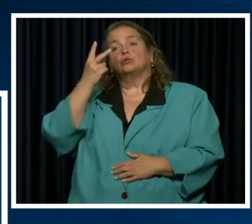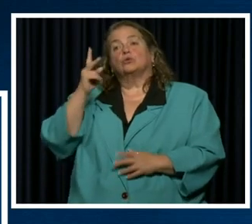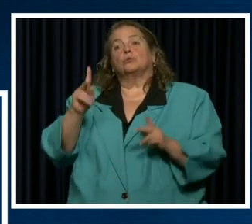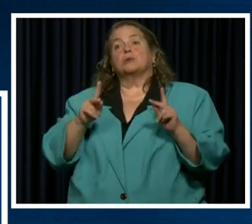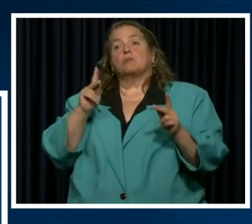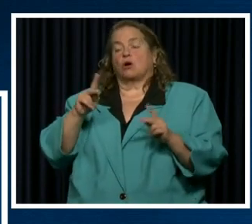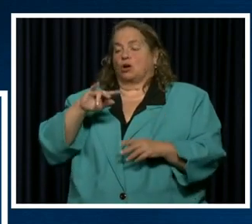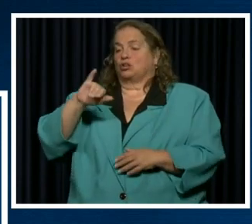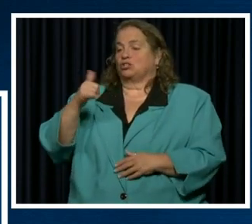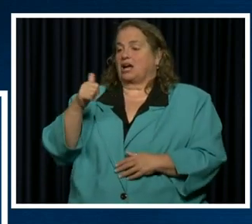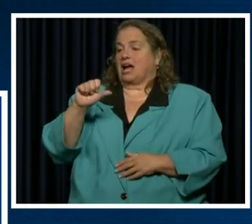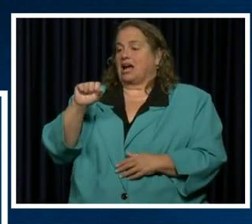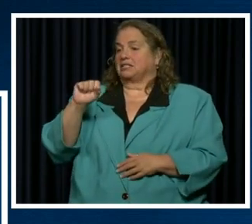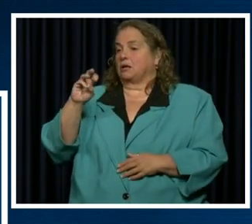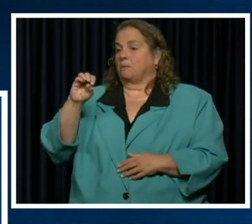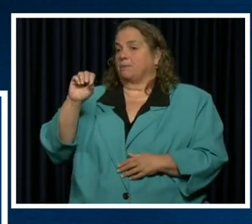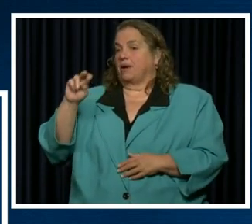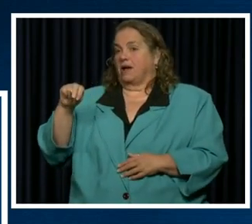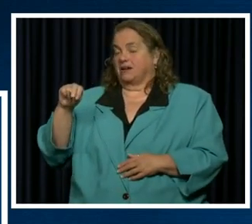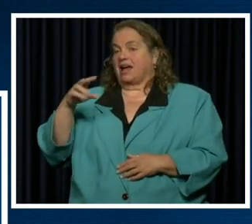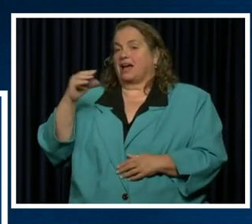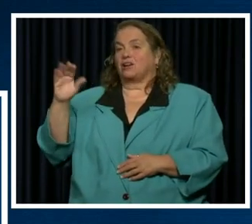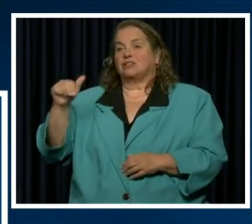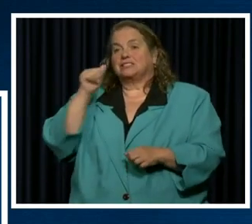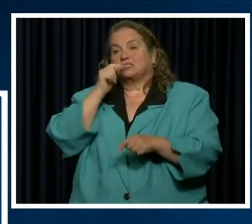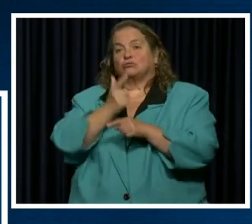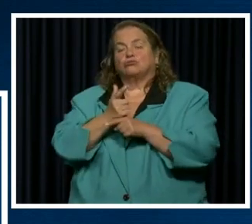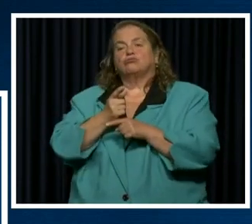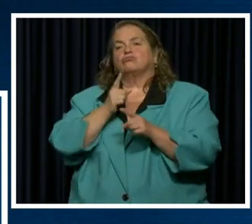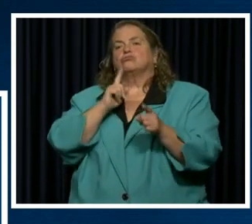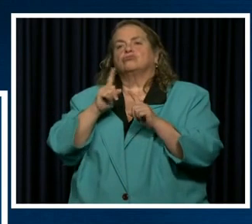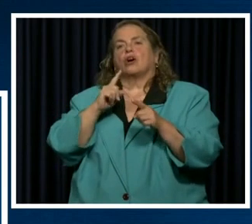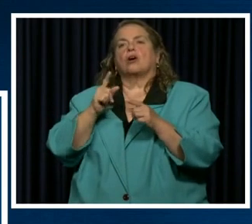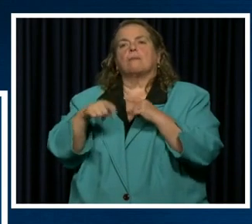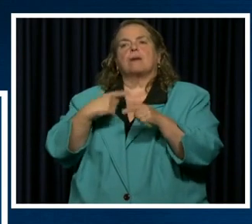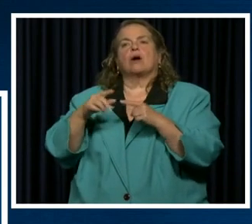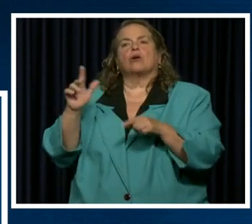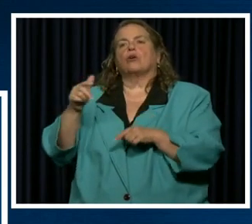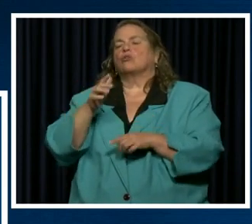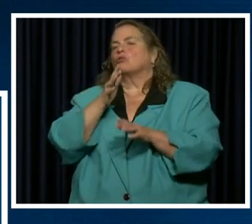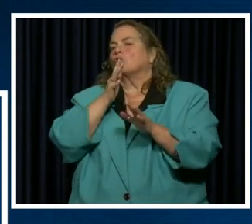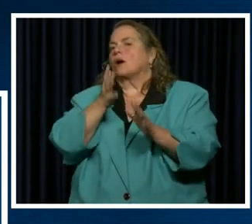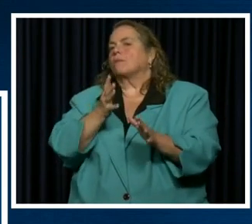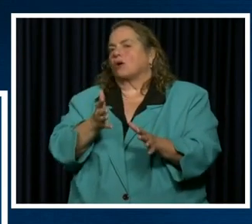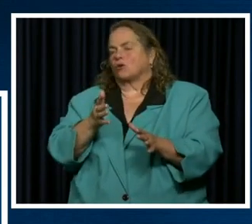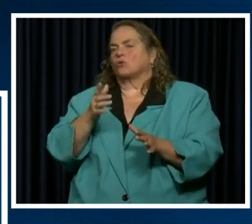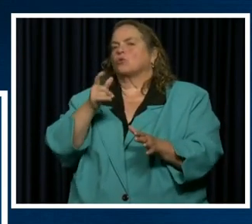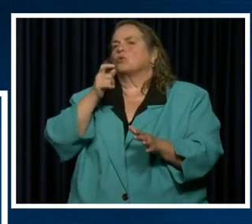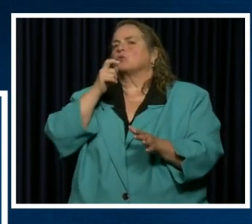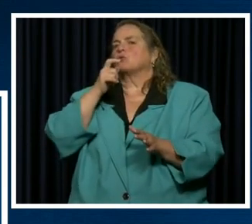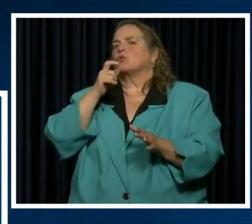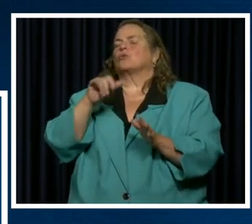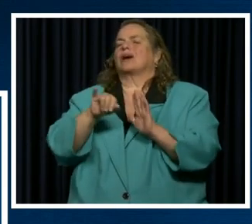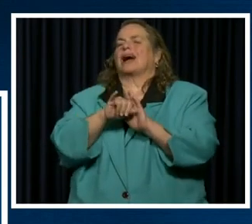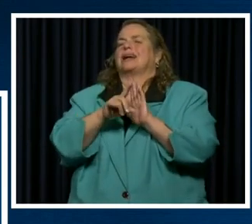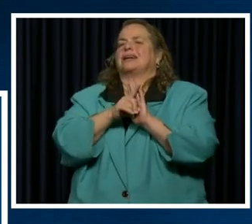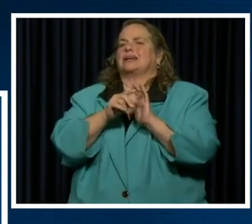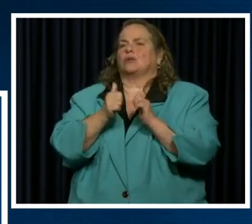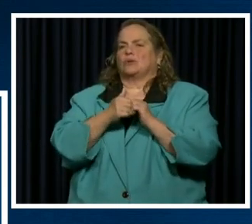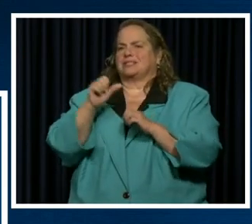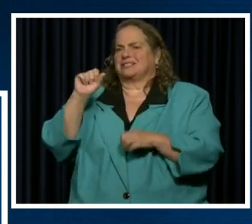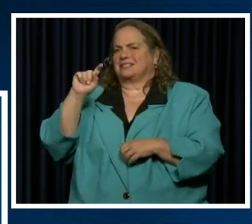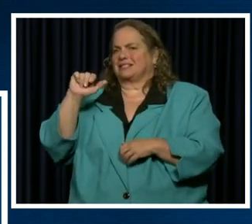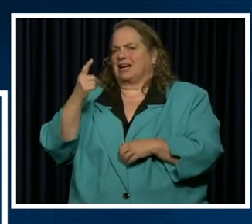Jasmine and I believe her sister talking about their grandmother who was diagnosed with stage four lung cancer